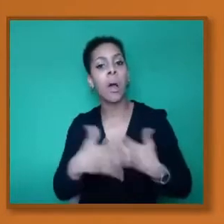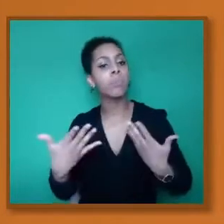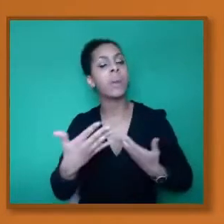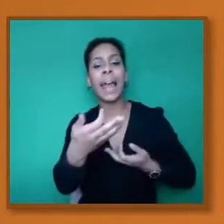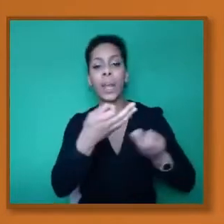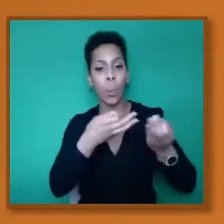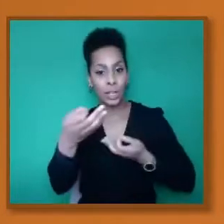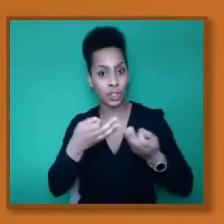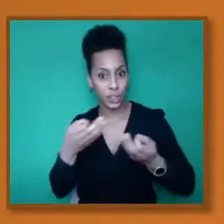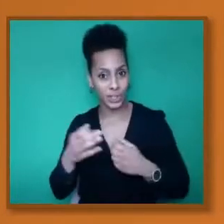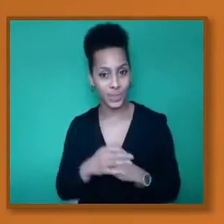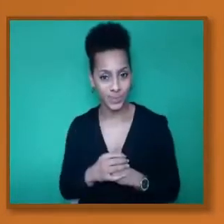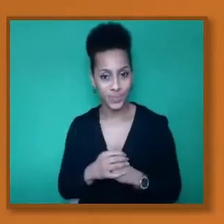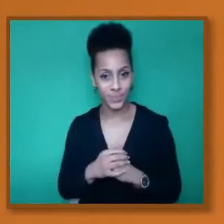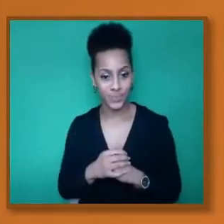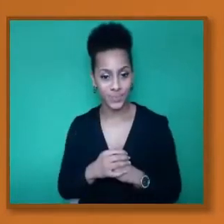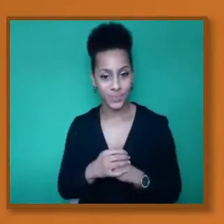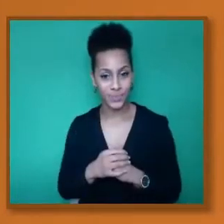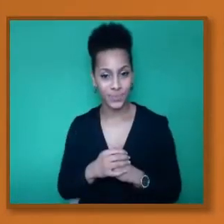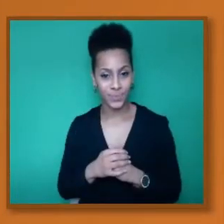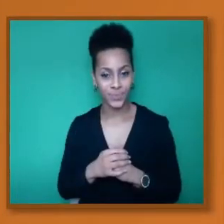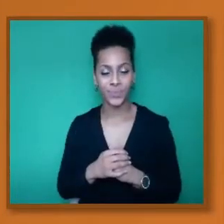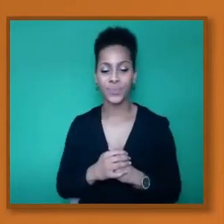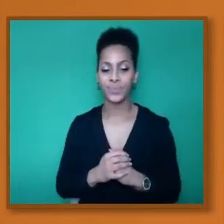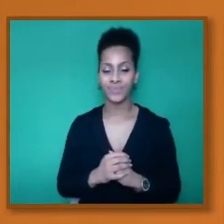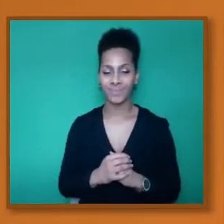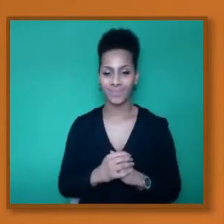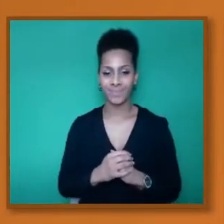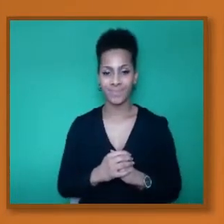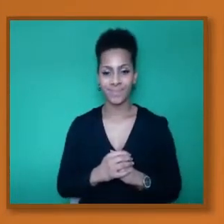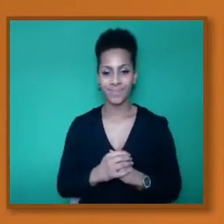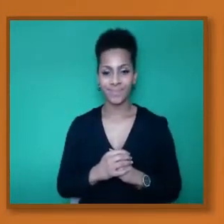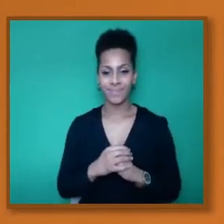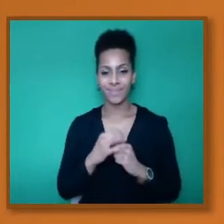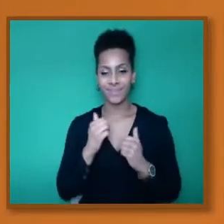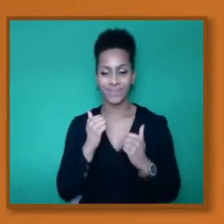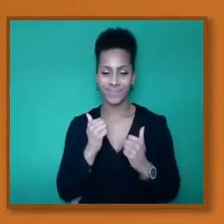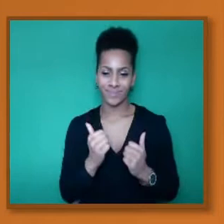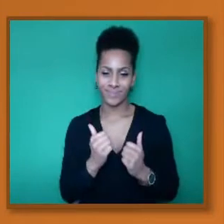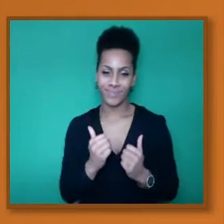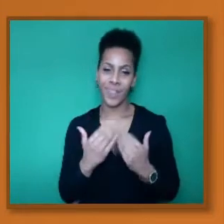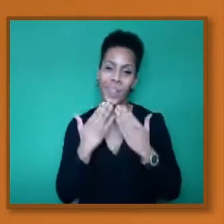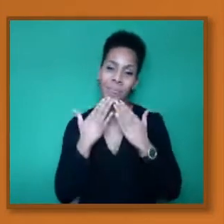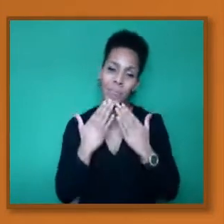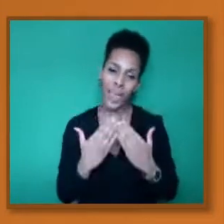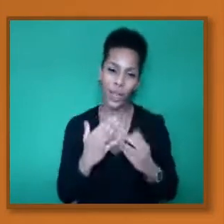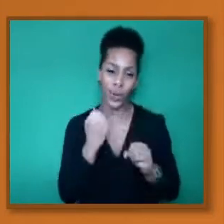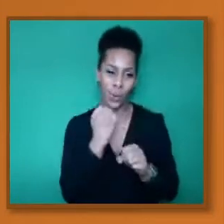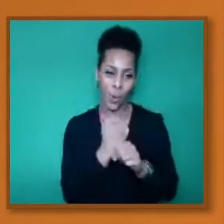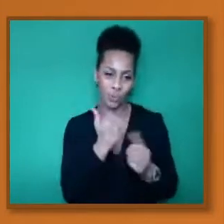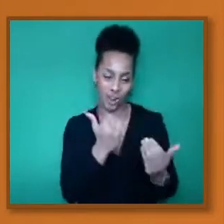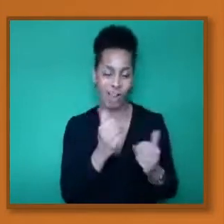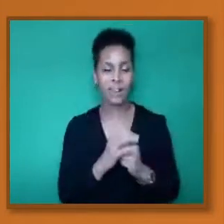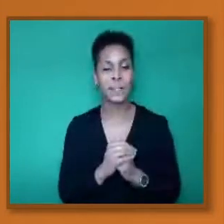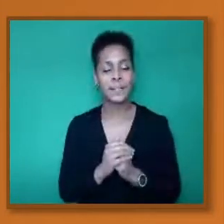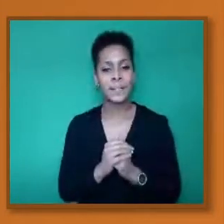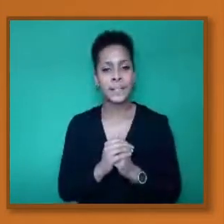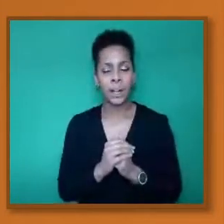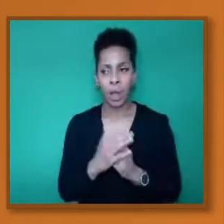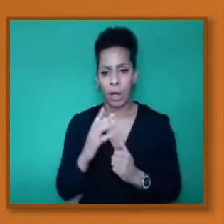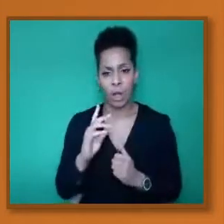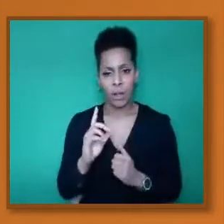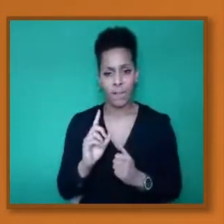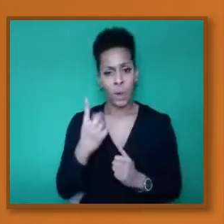Thanks. Right. Thank you, Gloria. So firstly, I'd like to thank the organizers for inviting not just myself, but